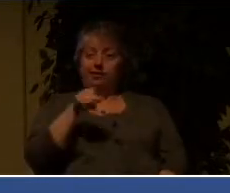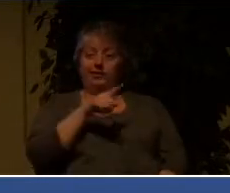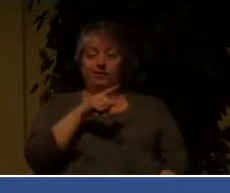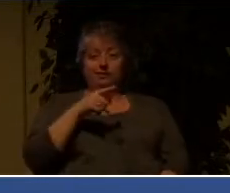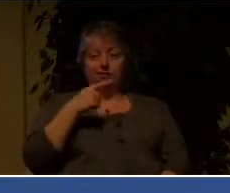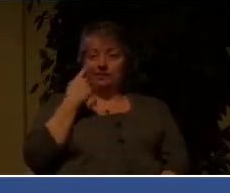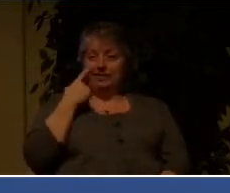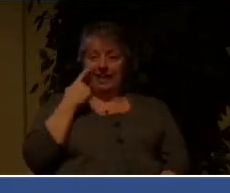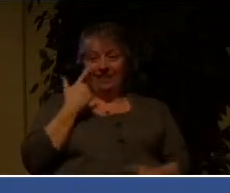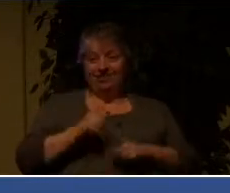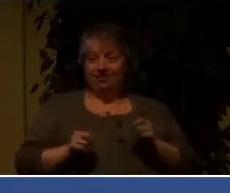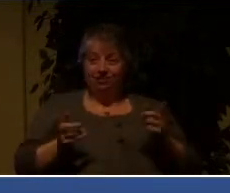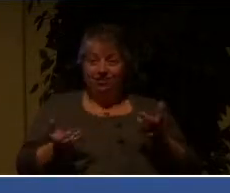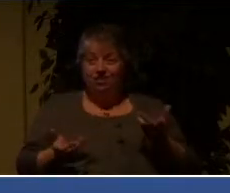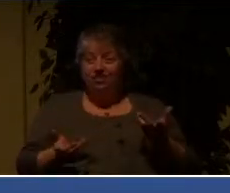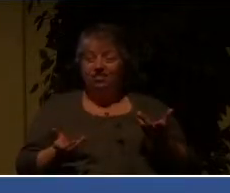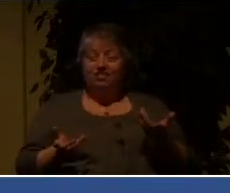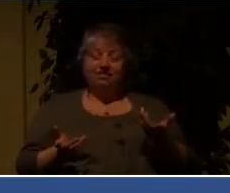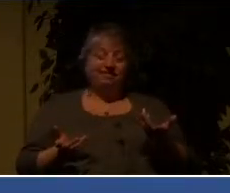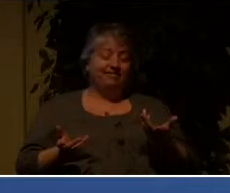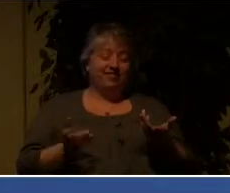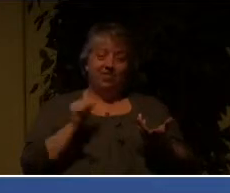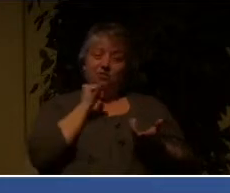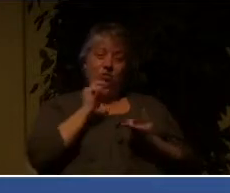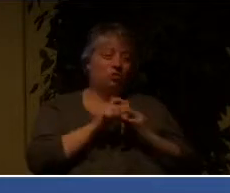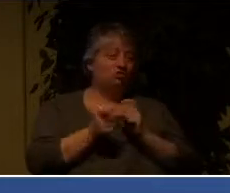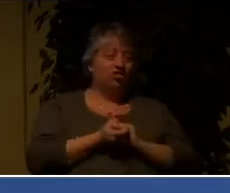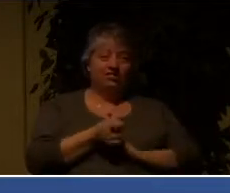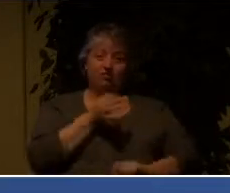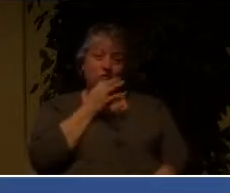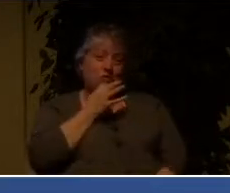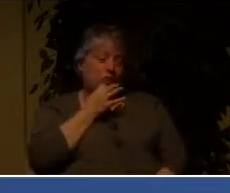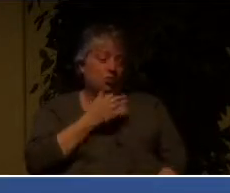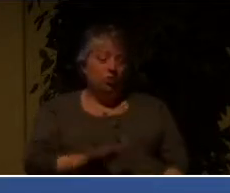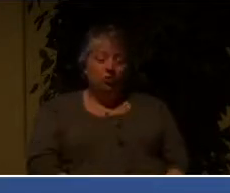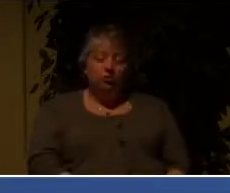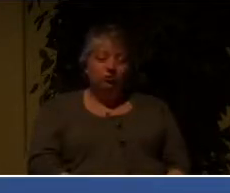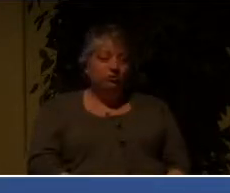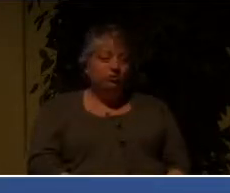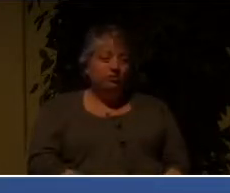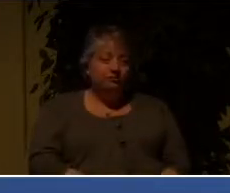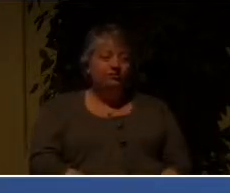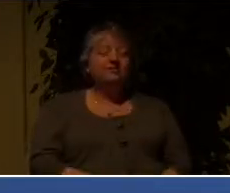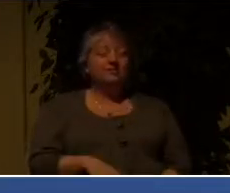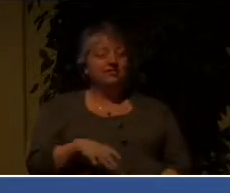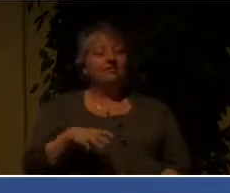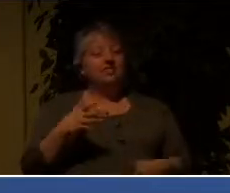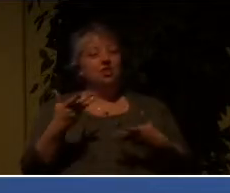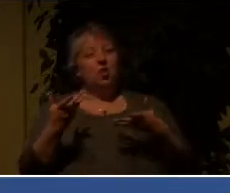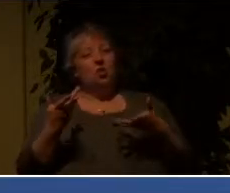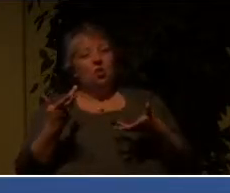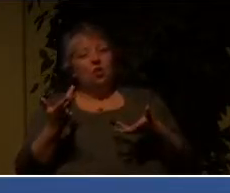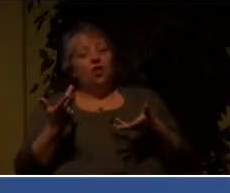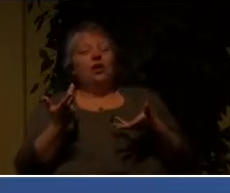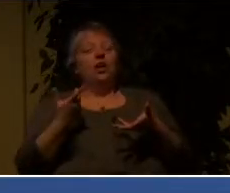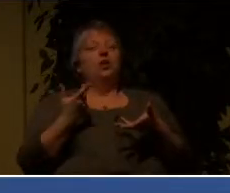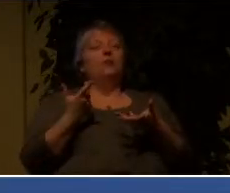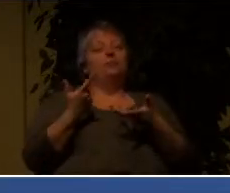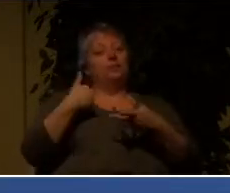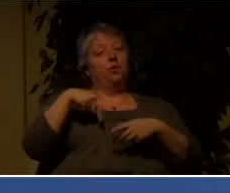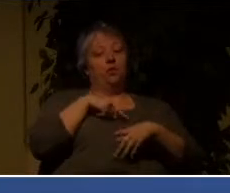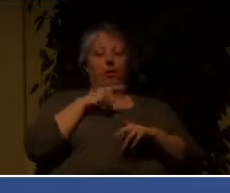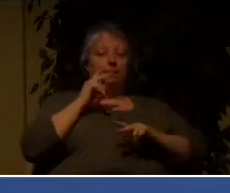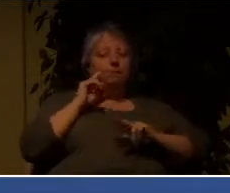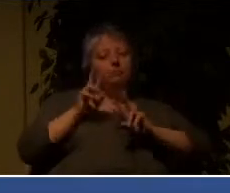any different anytime soon. So the question that we've been considering then in this little mini-series on 1 Peter